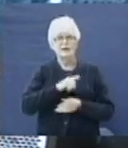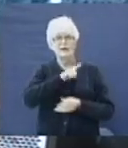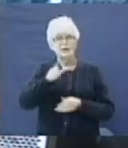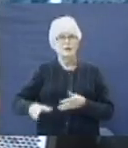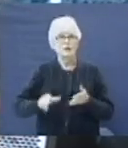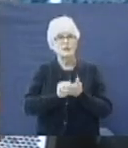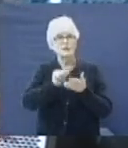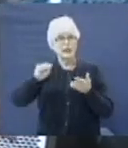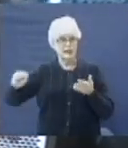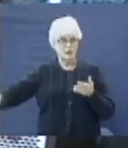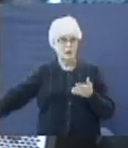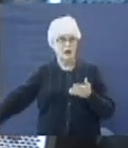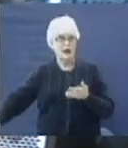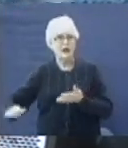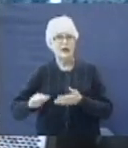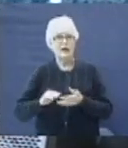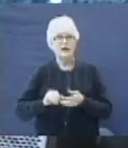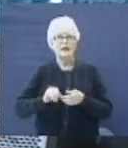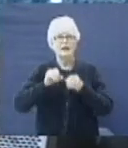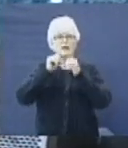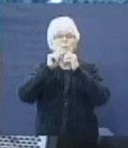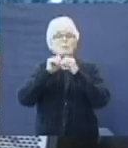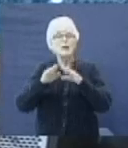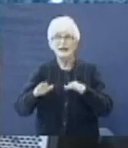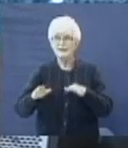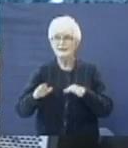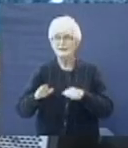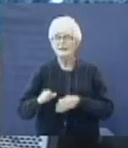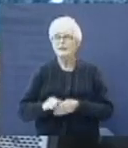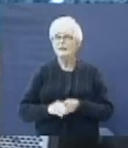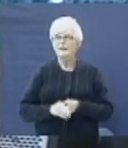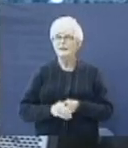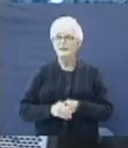The Lord has taken away. Blast it.